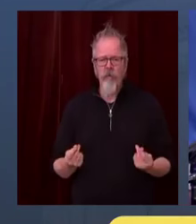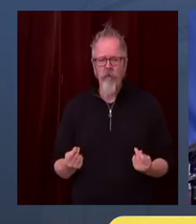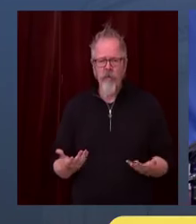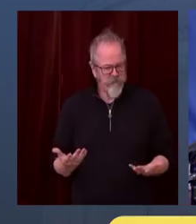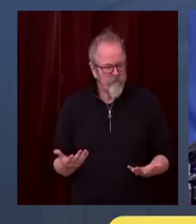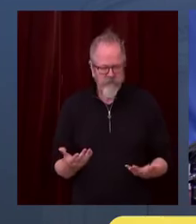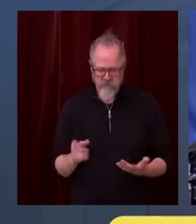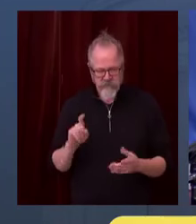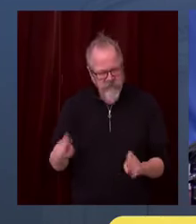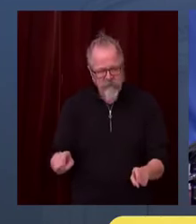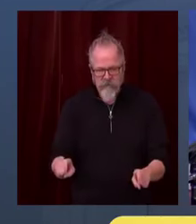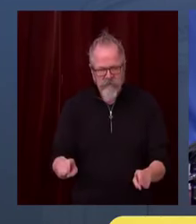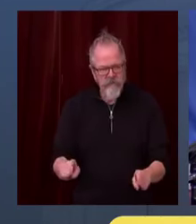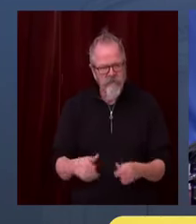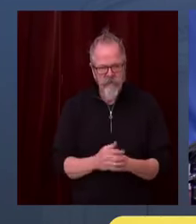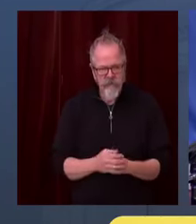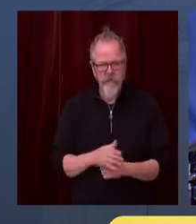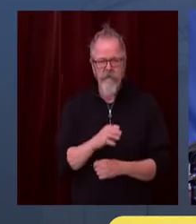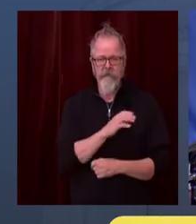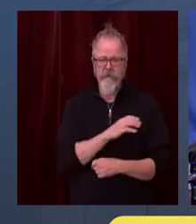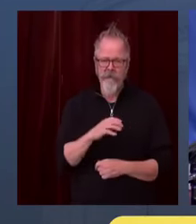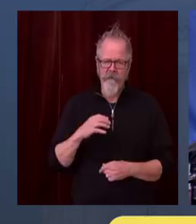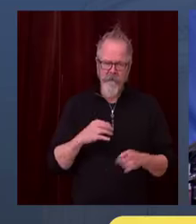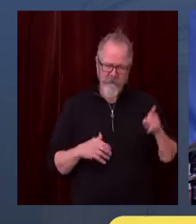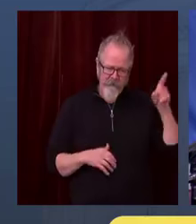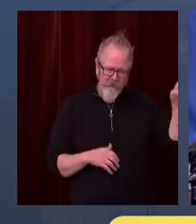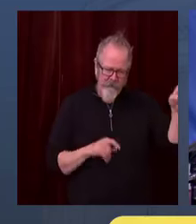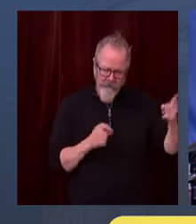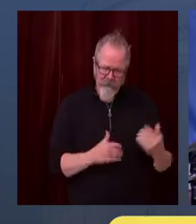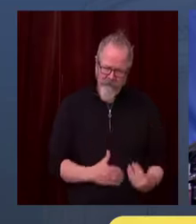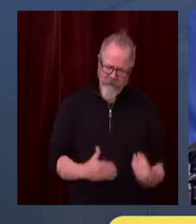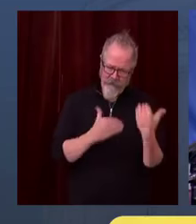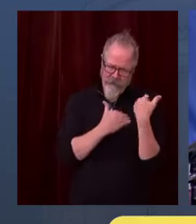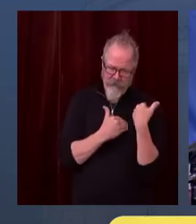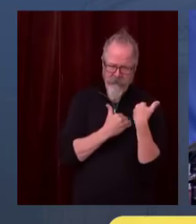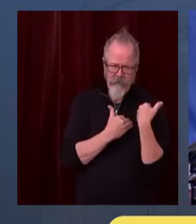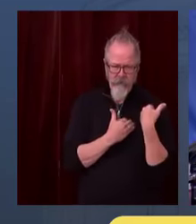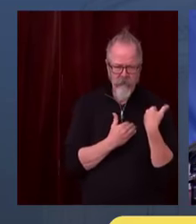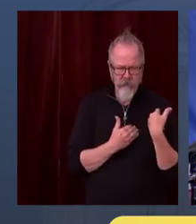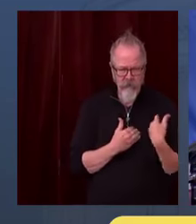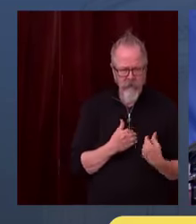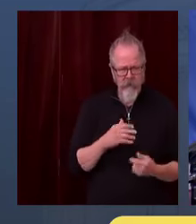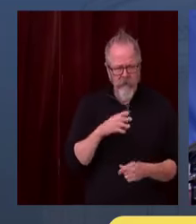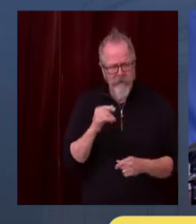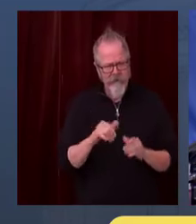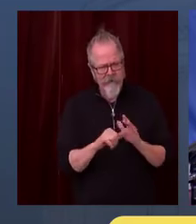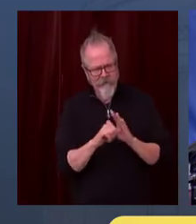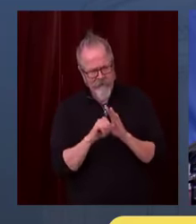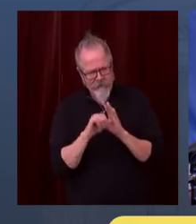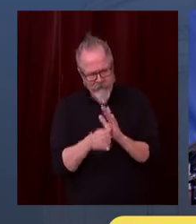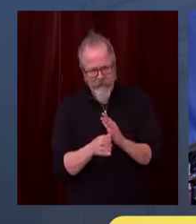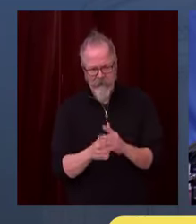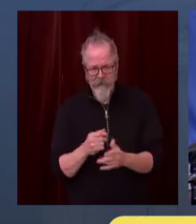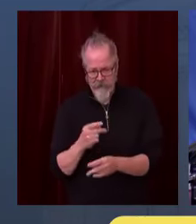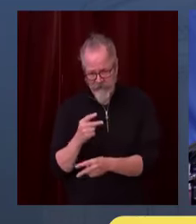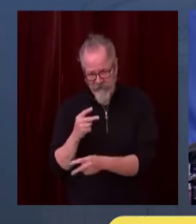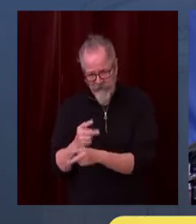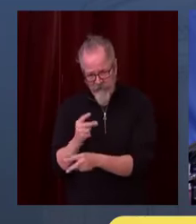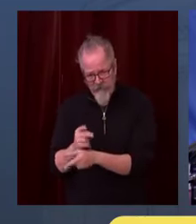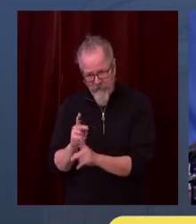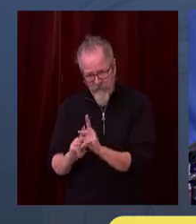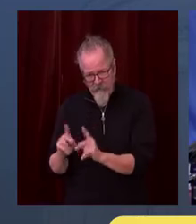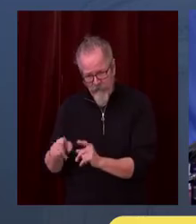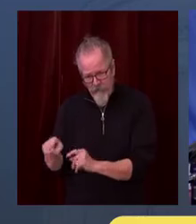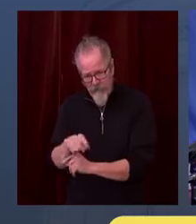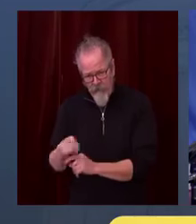this is not just a matter of empathy or compassion for these families, although it is. It's a matter of whether our economy is going to continue and